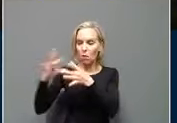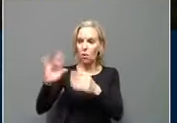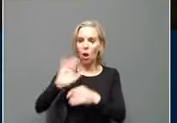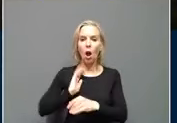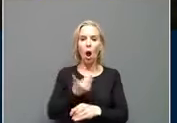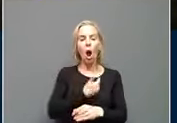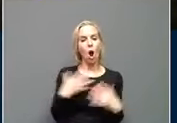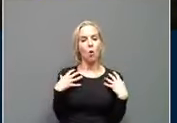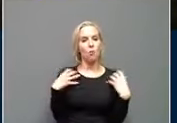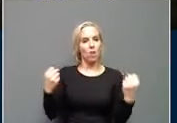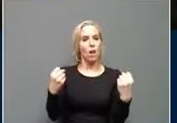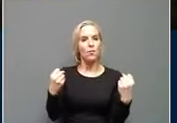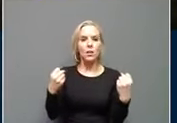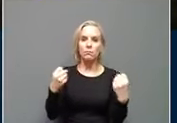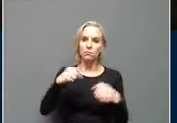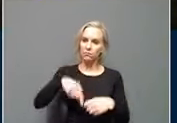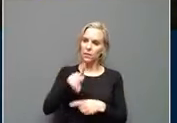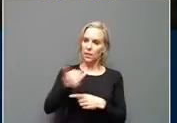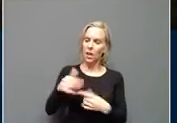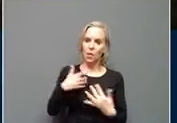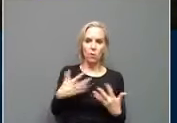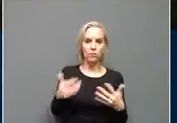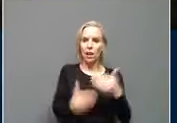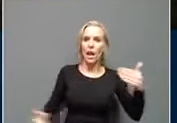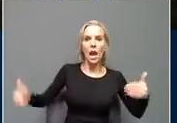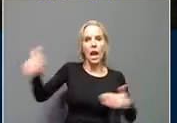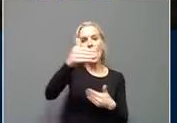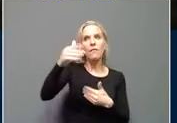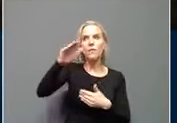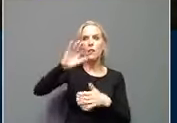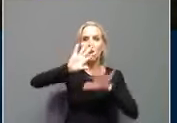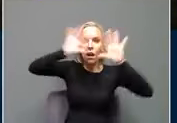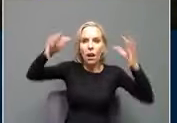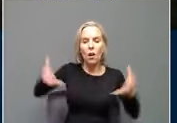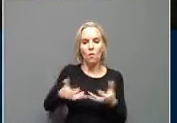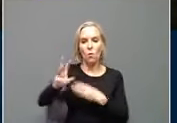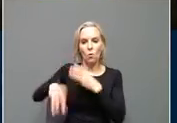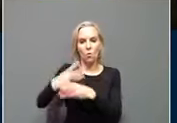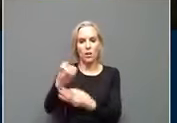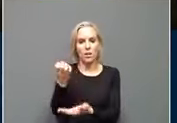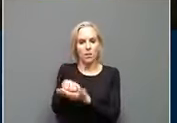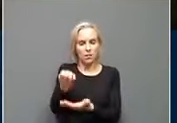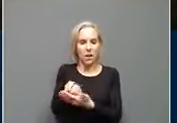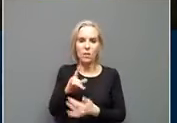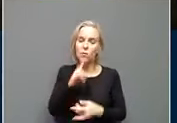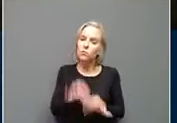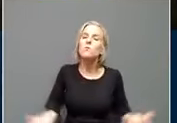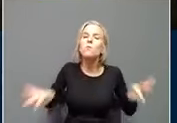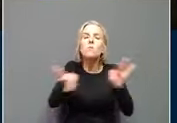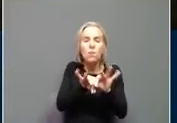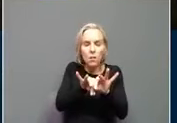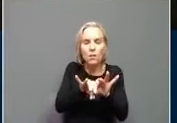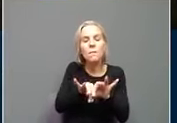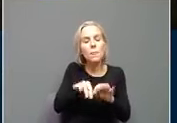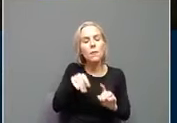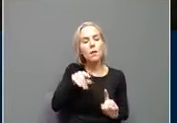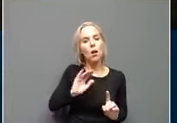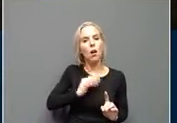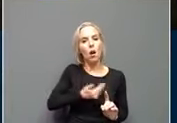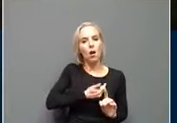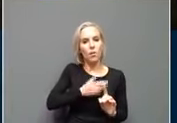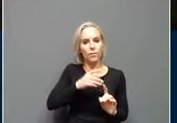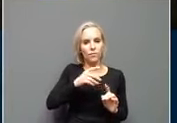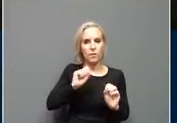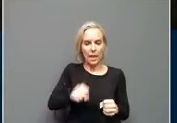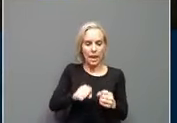economic pace. Fitch's upgrade is hugely consequential, both in terms of our ability to finance projects